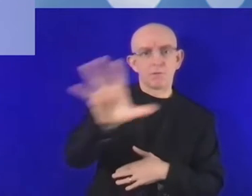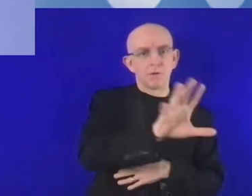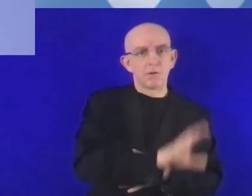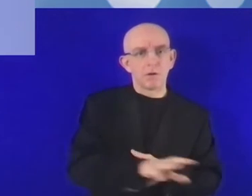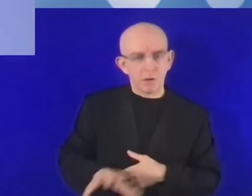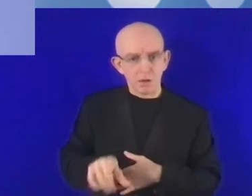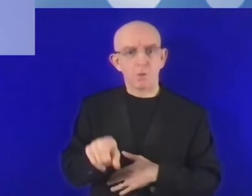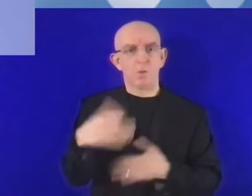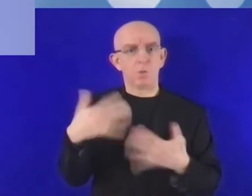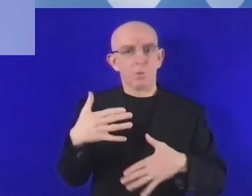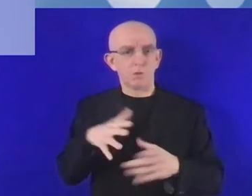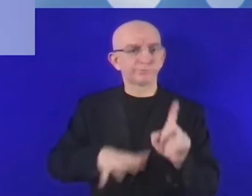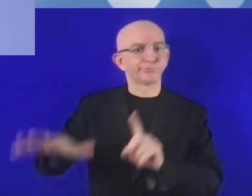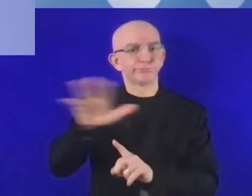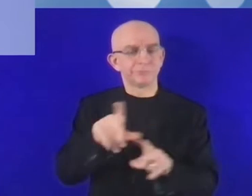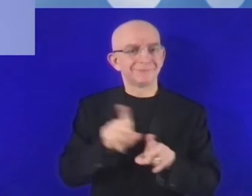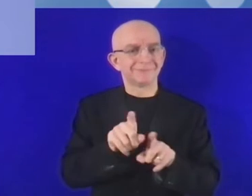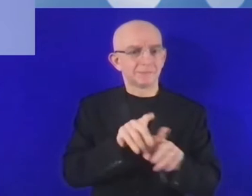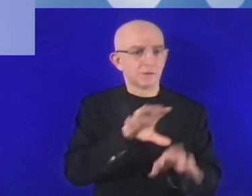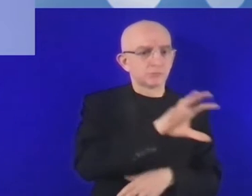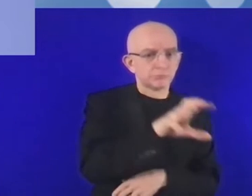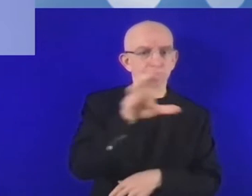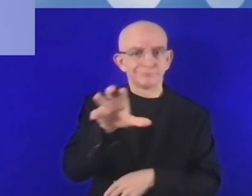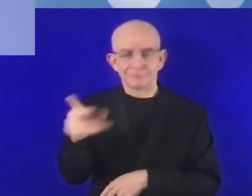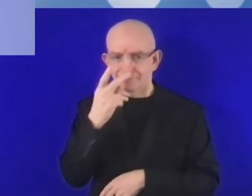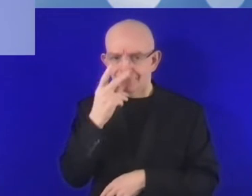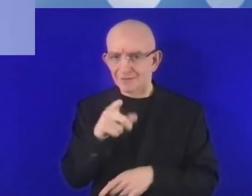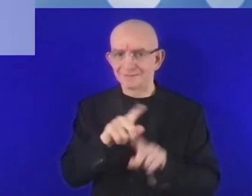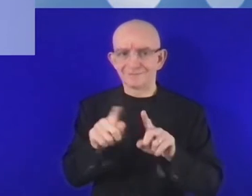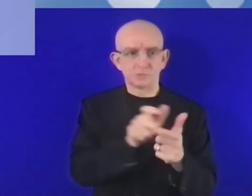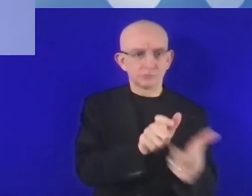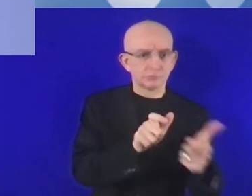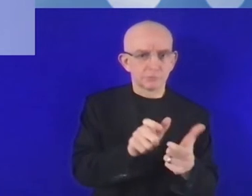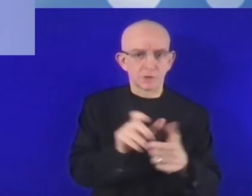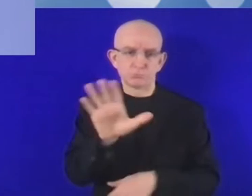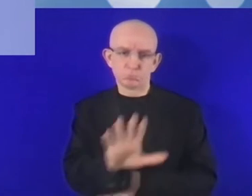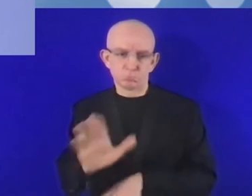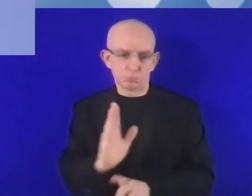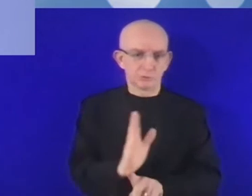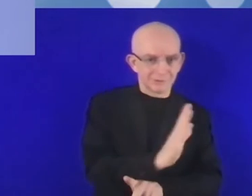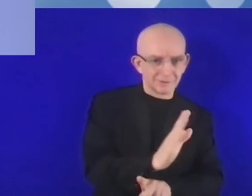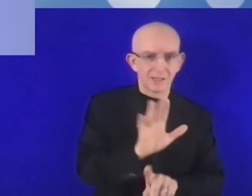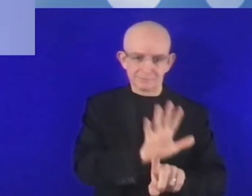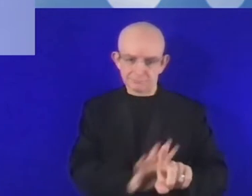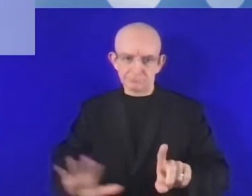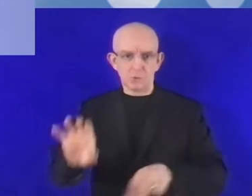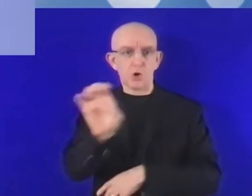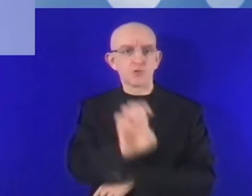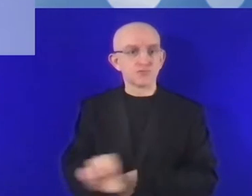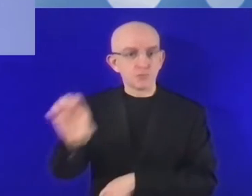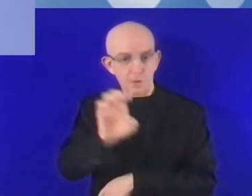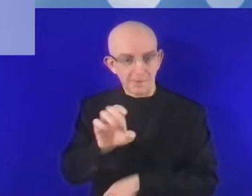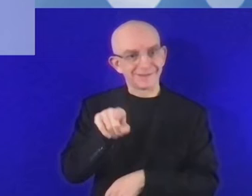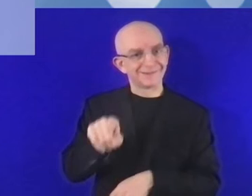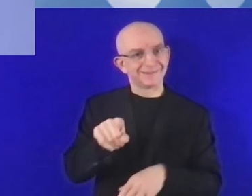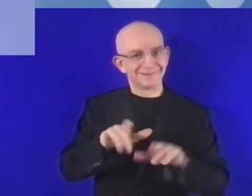Europe, digitalization is particularly low, well below the EU average. And those regions require